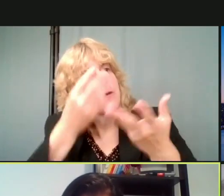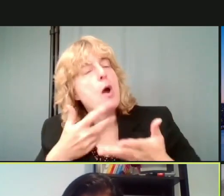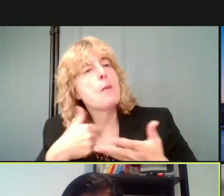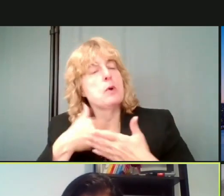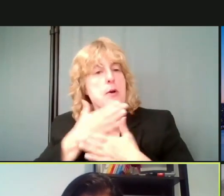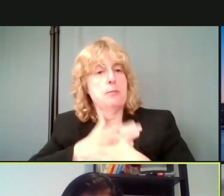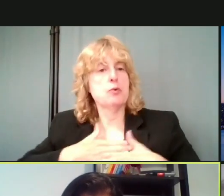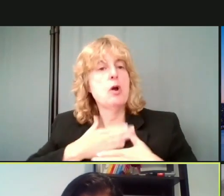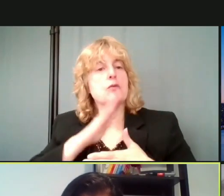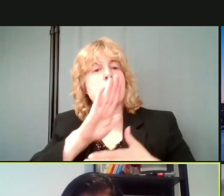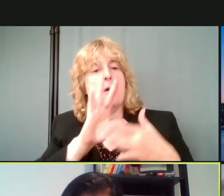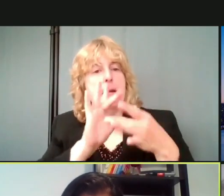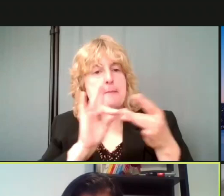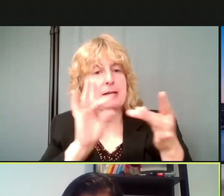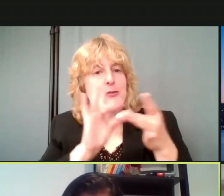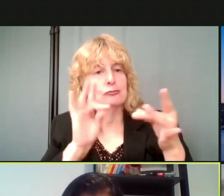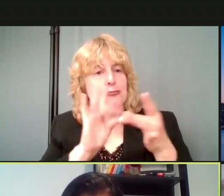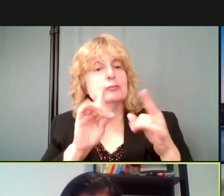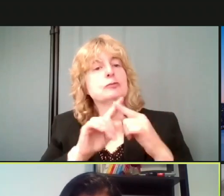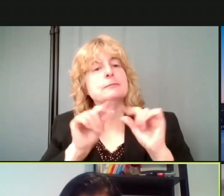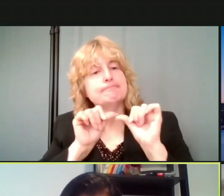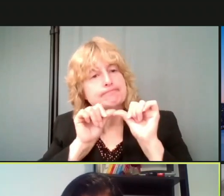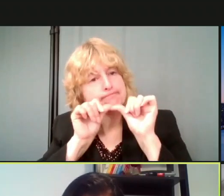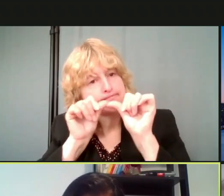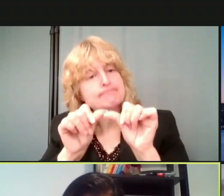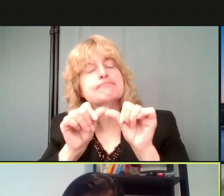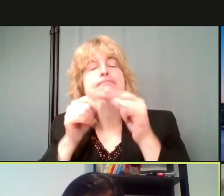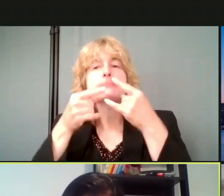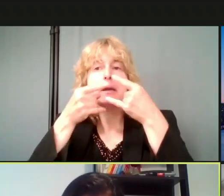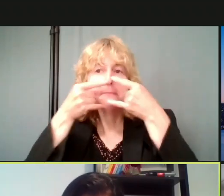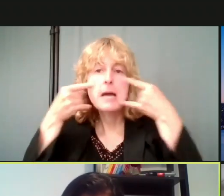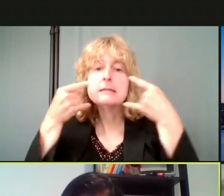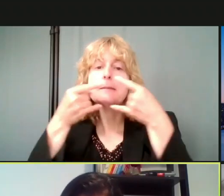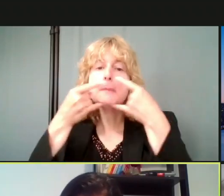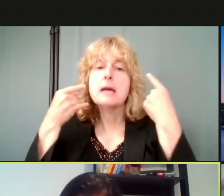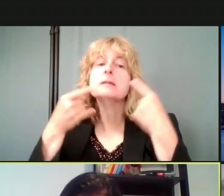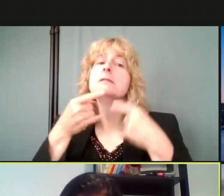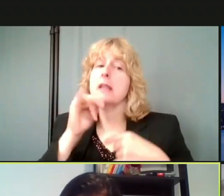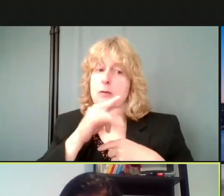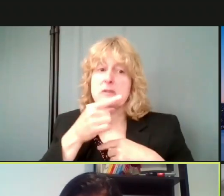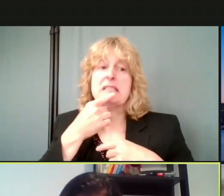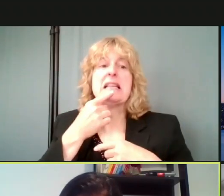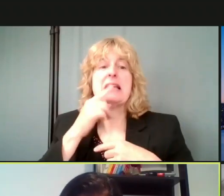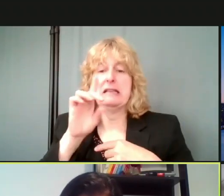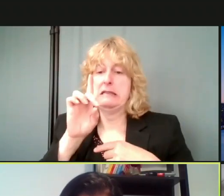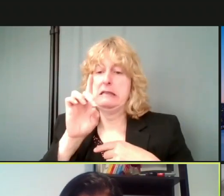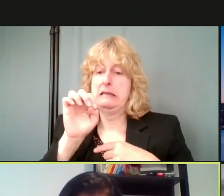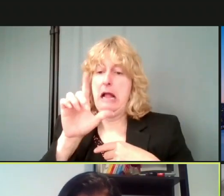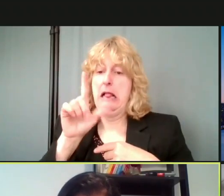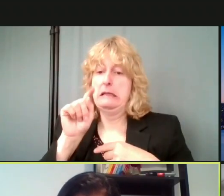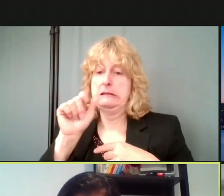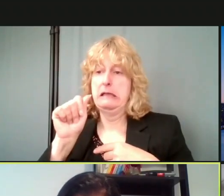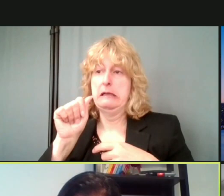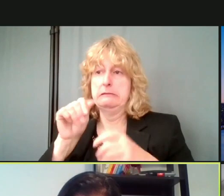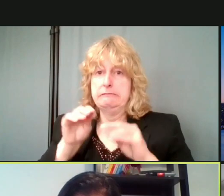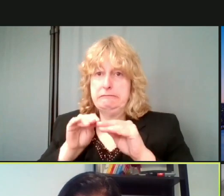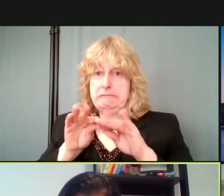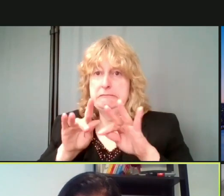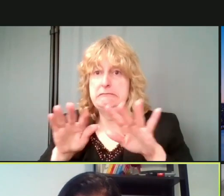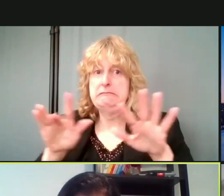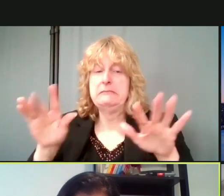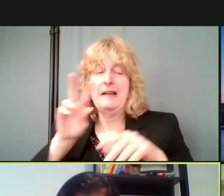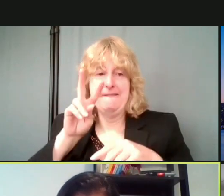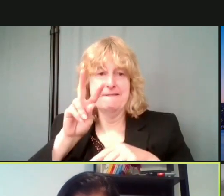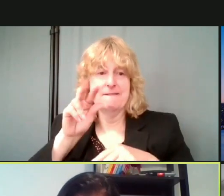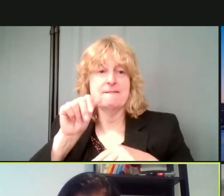to, uh, continue to mask up. Um, as you said, the, the variant has definitely, uh, rearing its head amongst our community